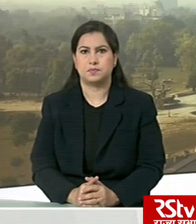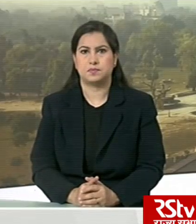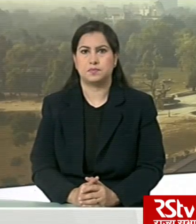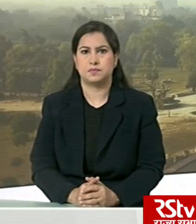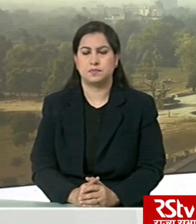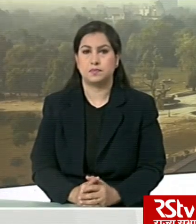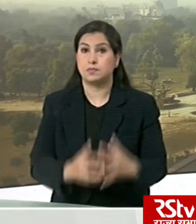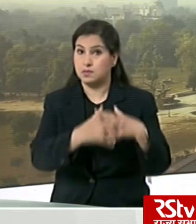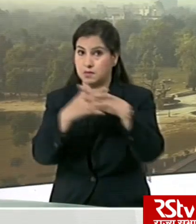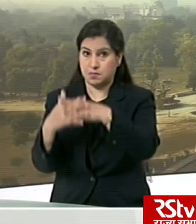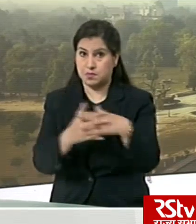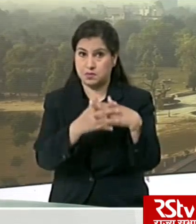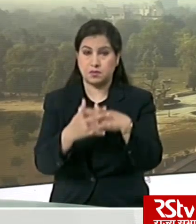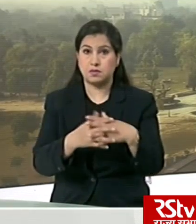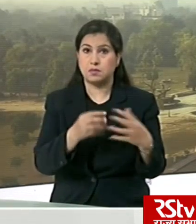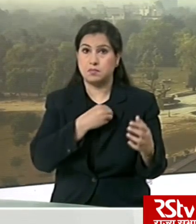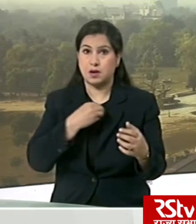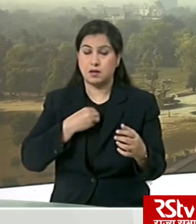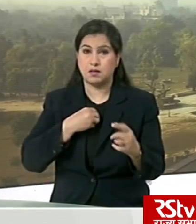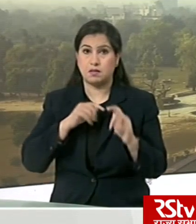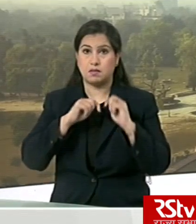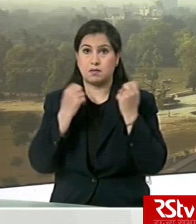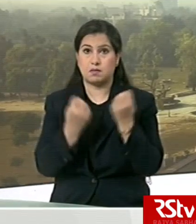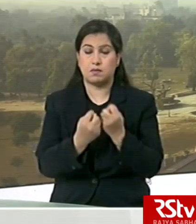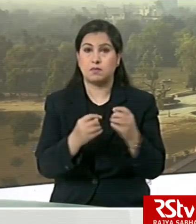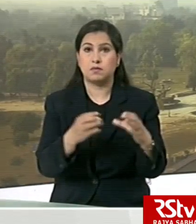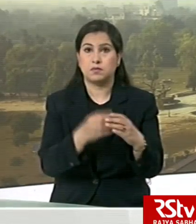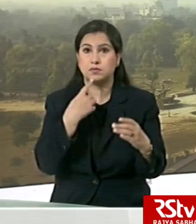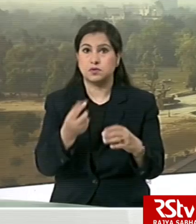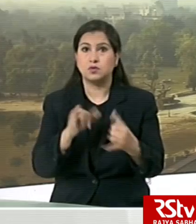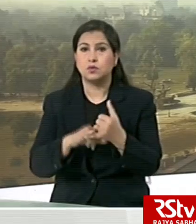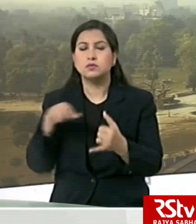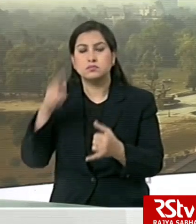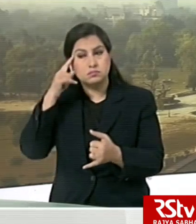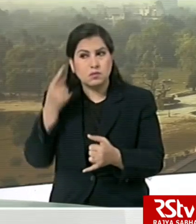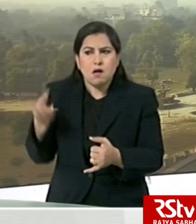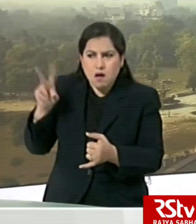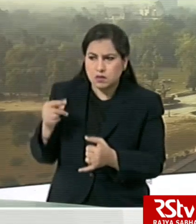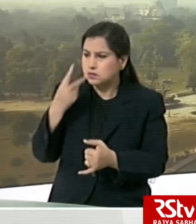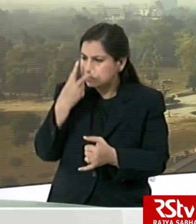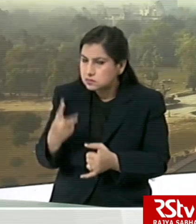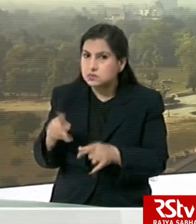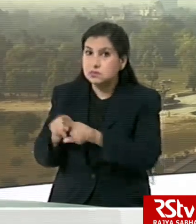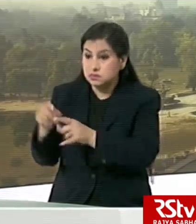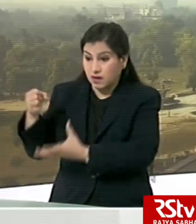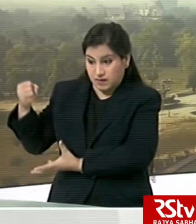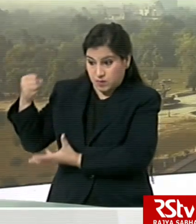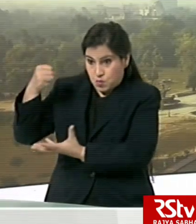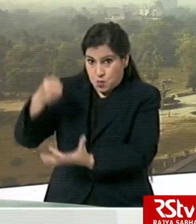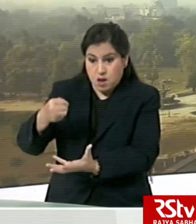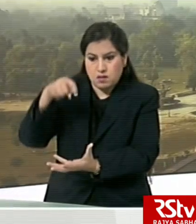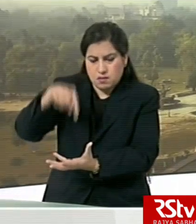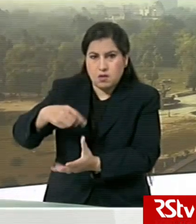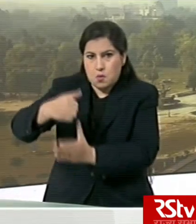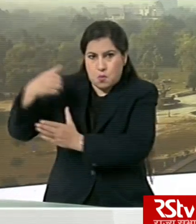The American Medical Association called on the U.S. President Donald Trump to reconsider his decision to temporarily halt funding to the World Health